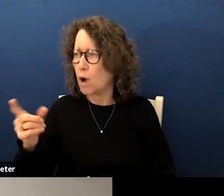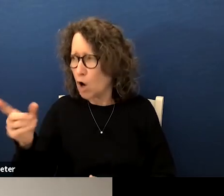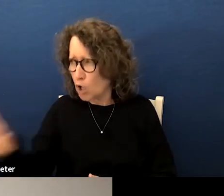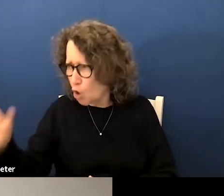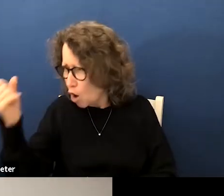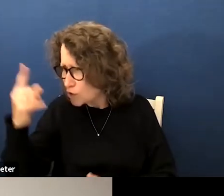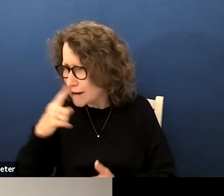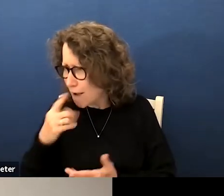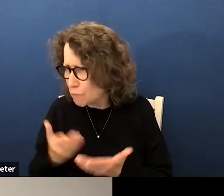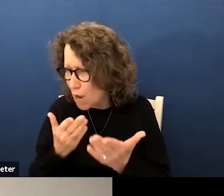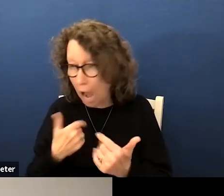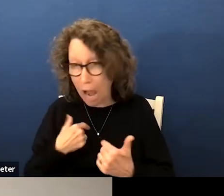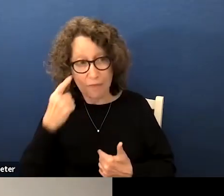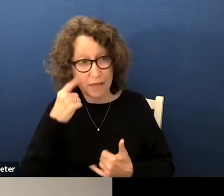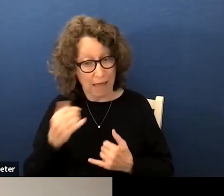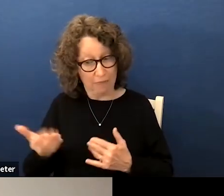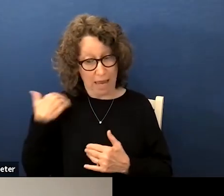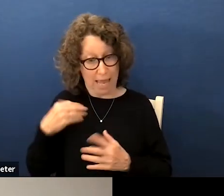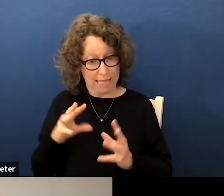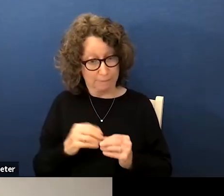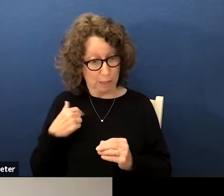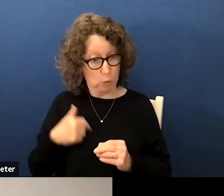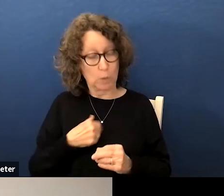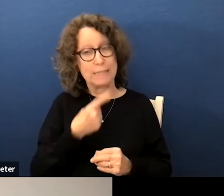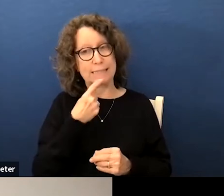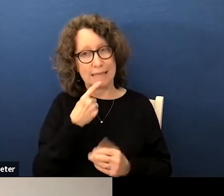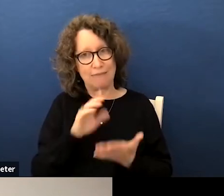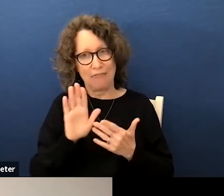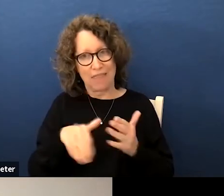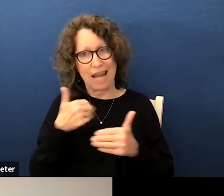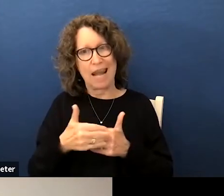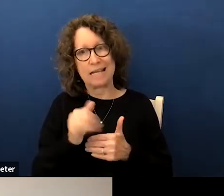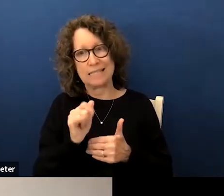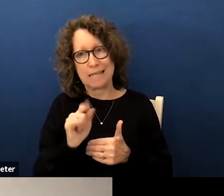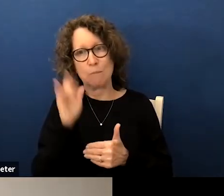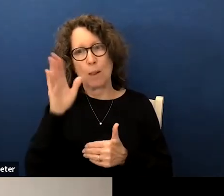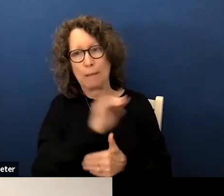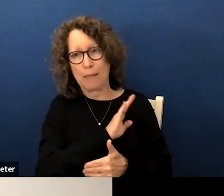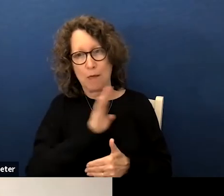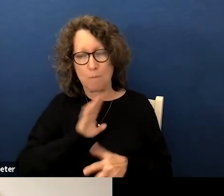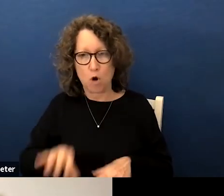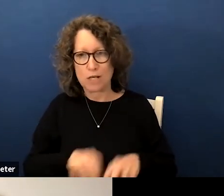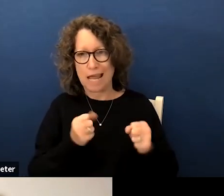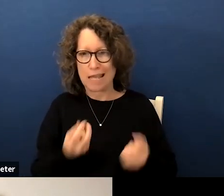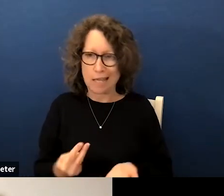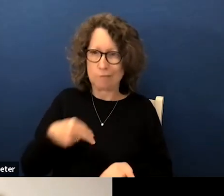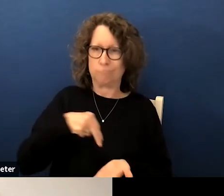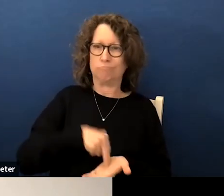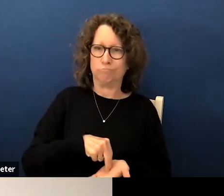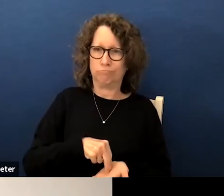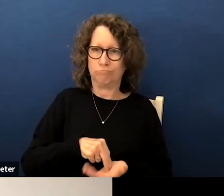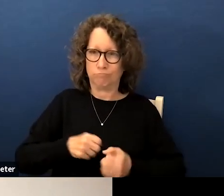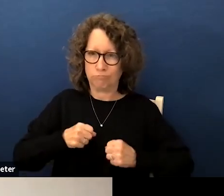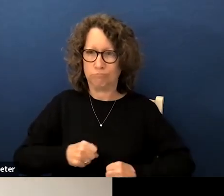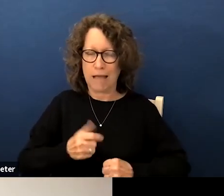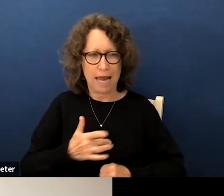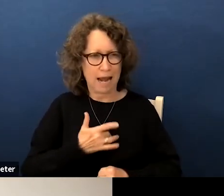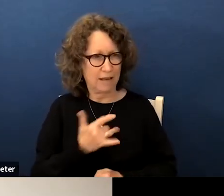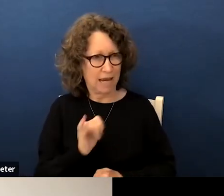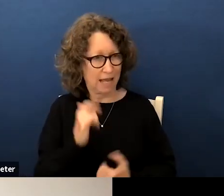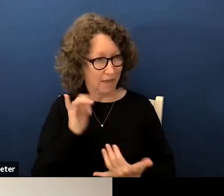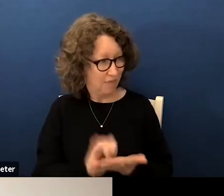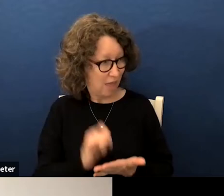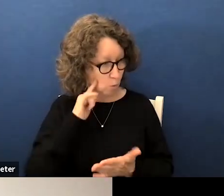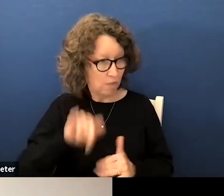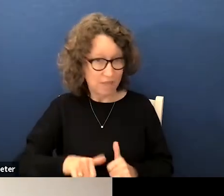is because i believe at the last meeting that we did say that the next step would be the board taking a stand and i feel like that's